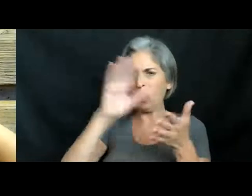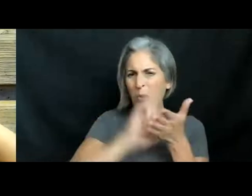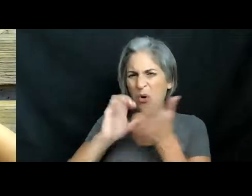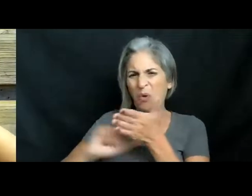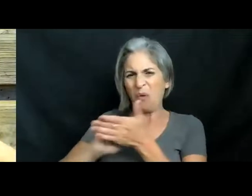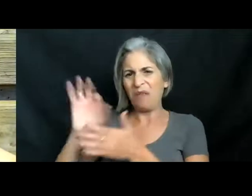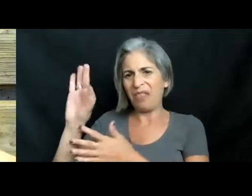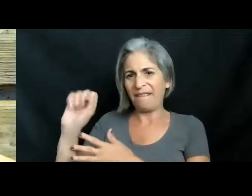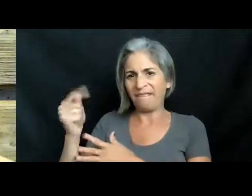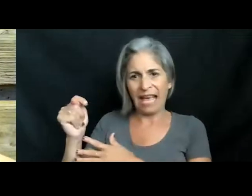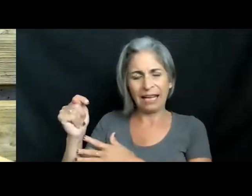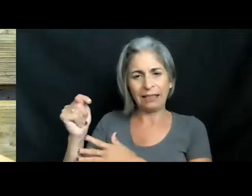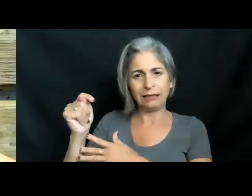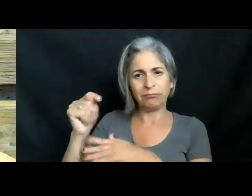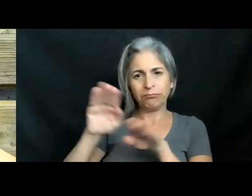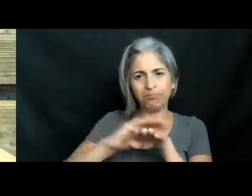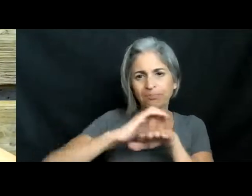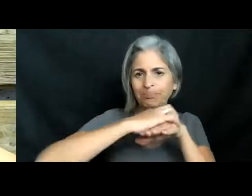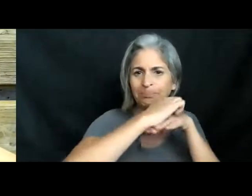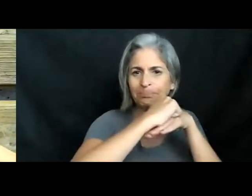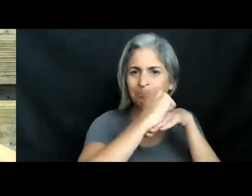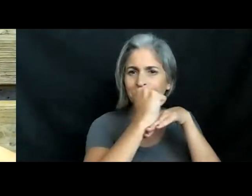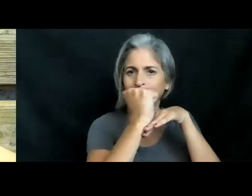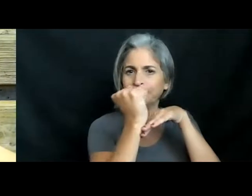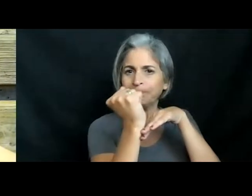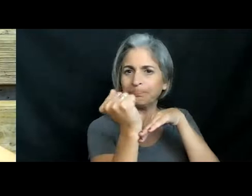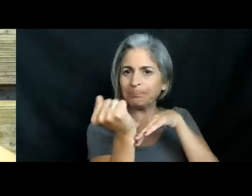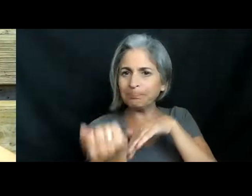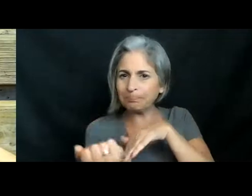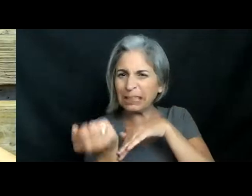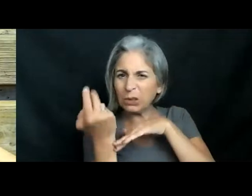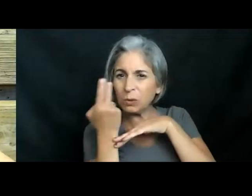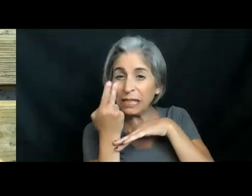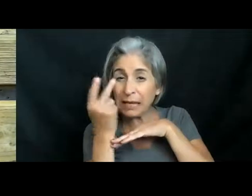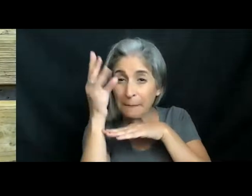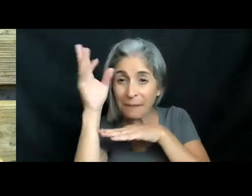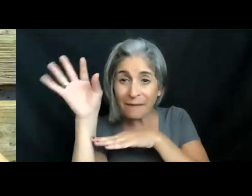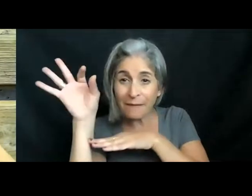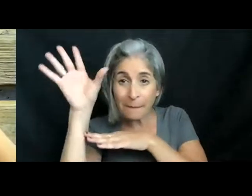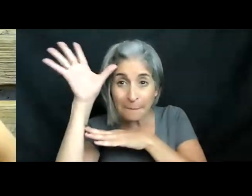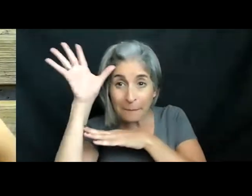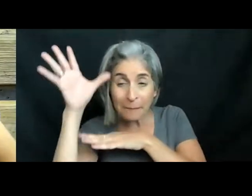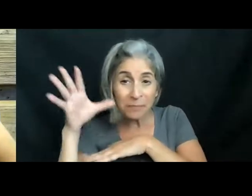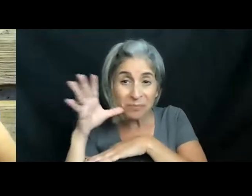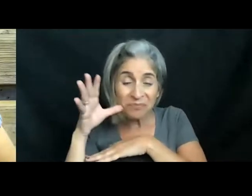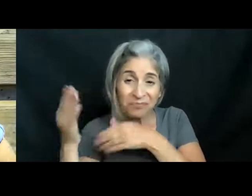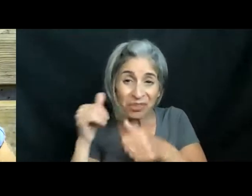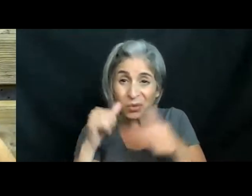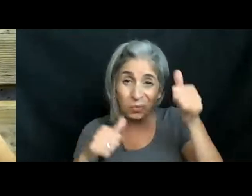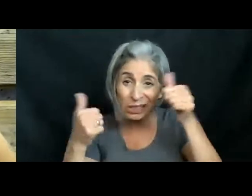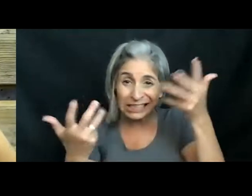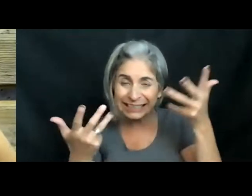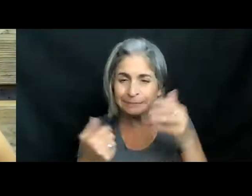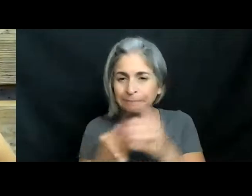pull back and see if we can figure out if this is a little boy or girl. So I'm going to move some of his organs out of the way. And if you